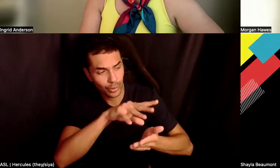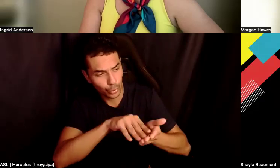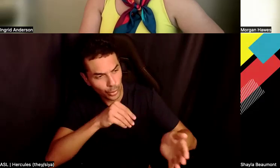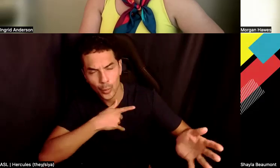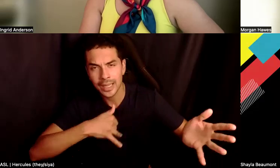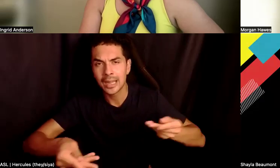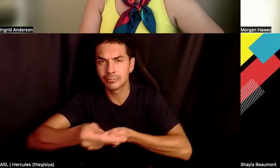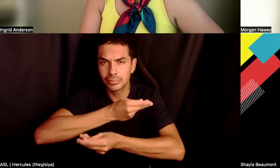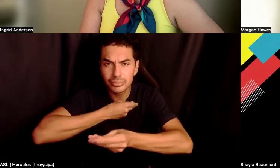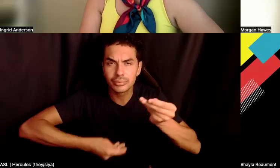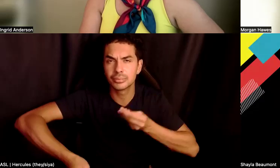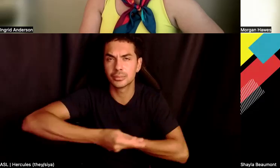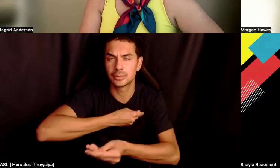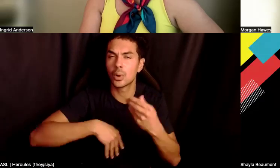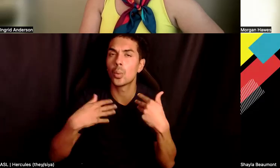in this.